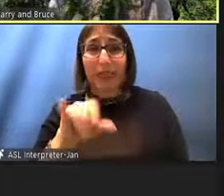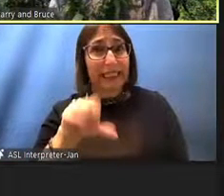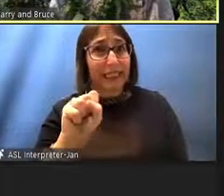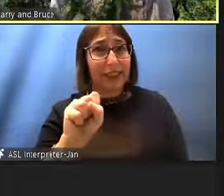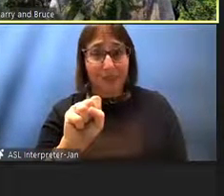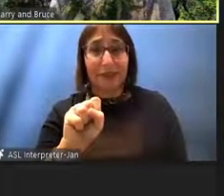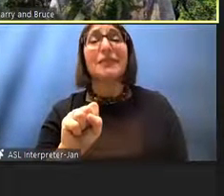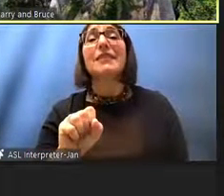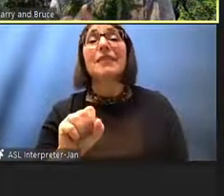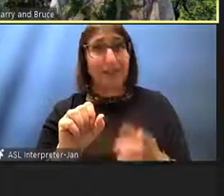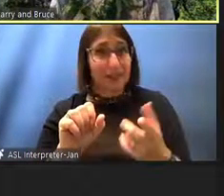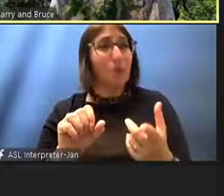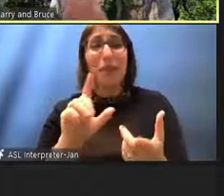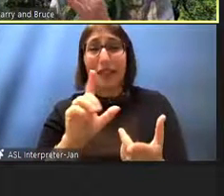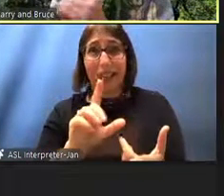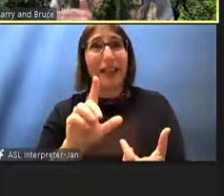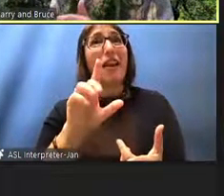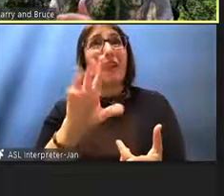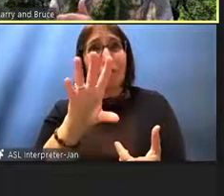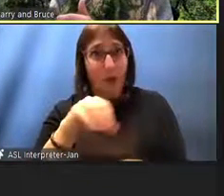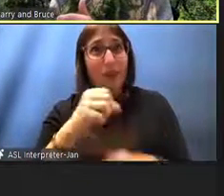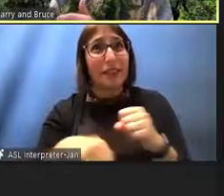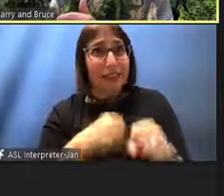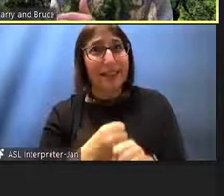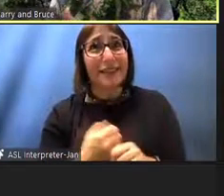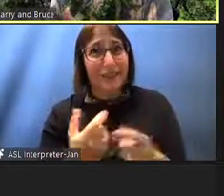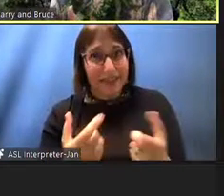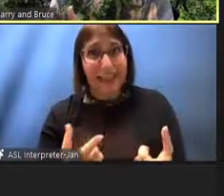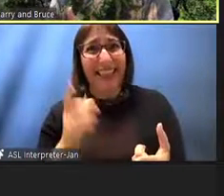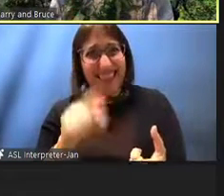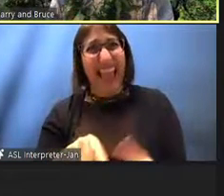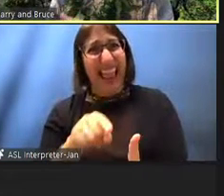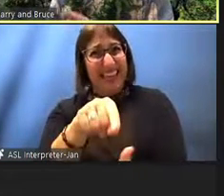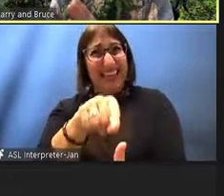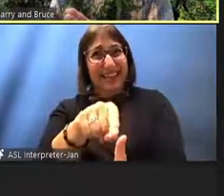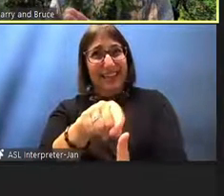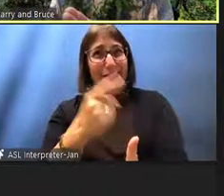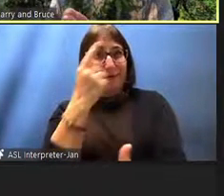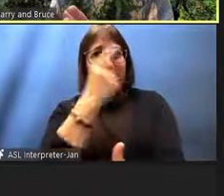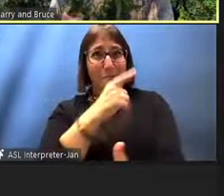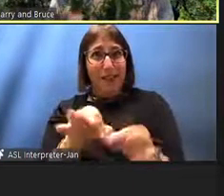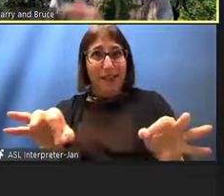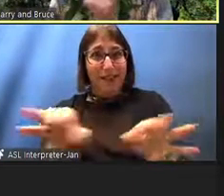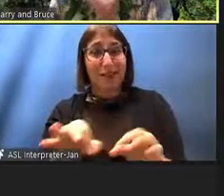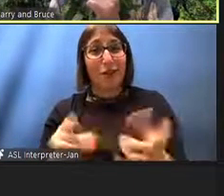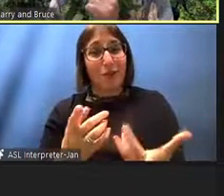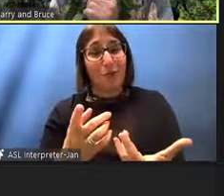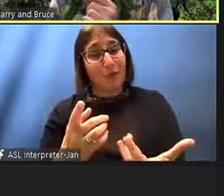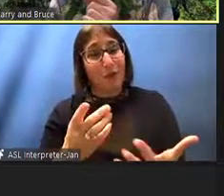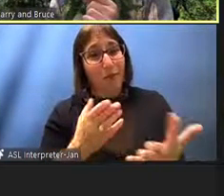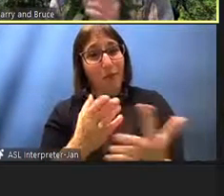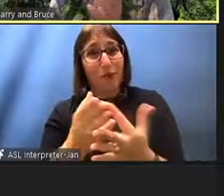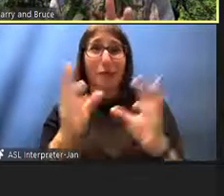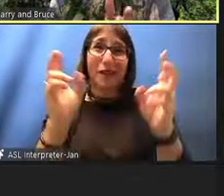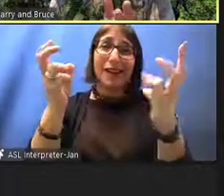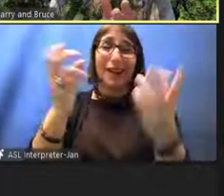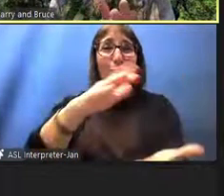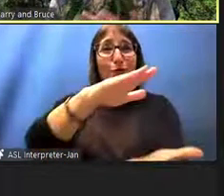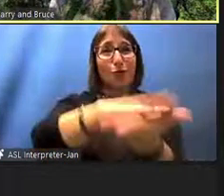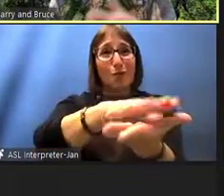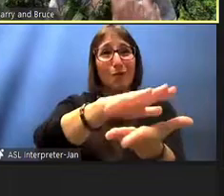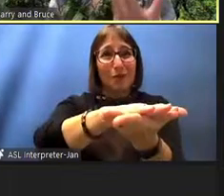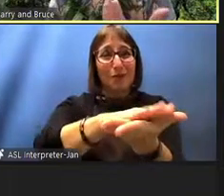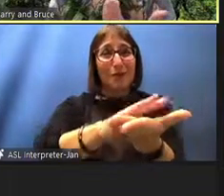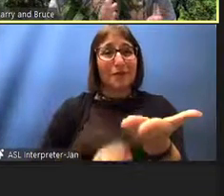history of the movement in using the institution called school, where we return